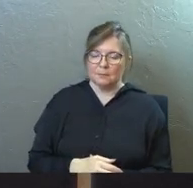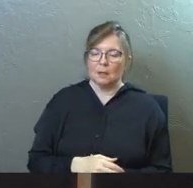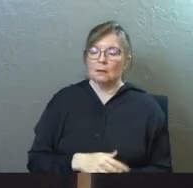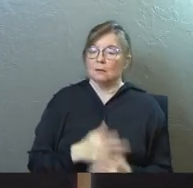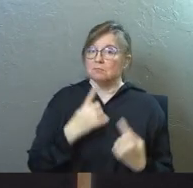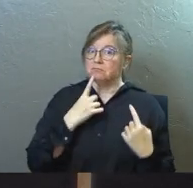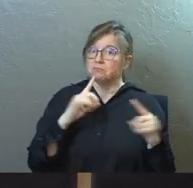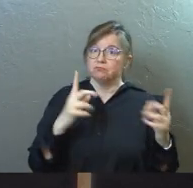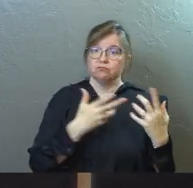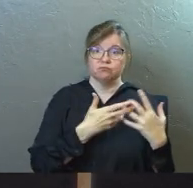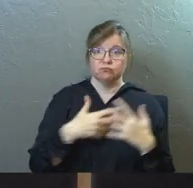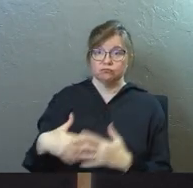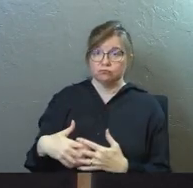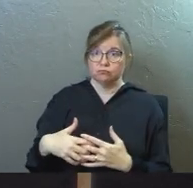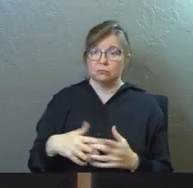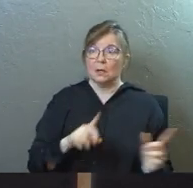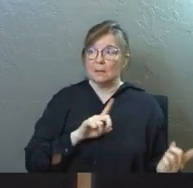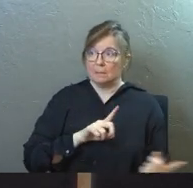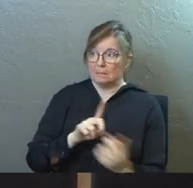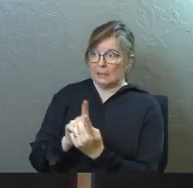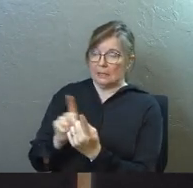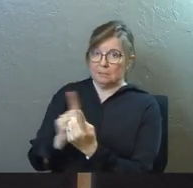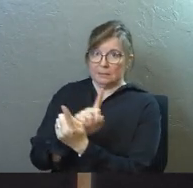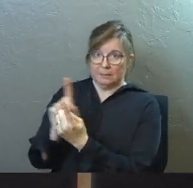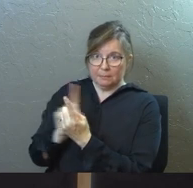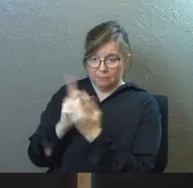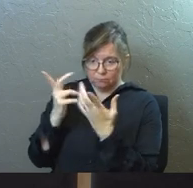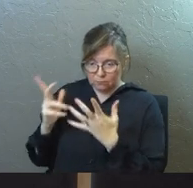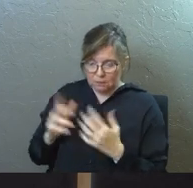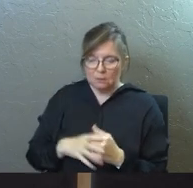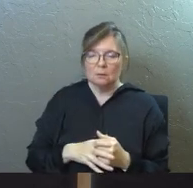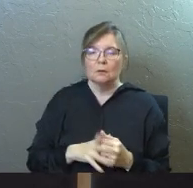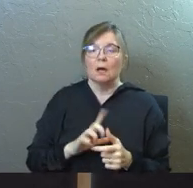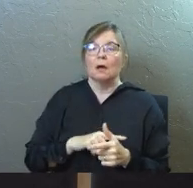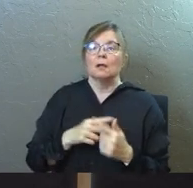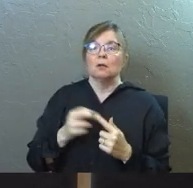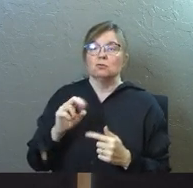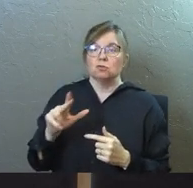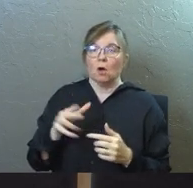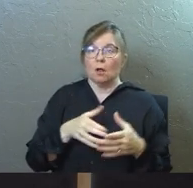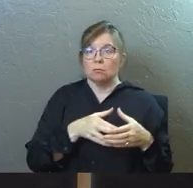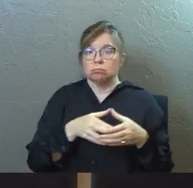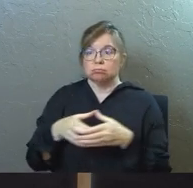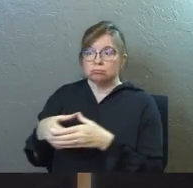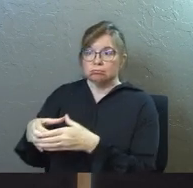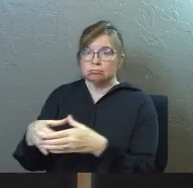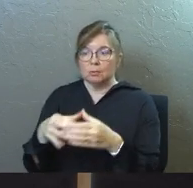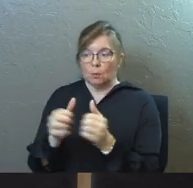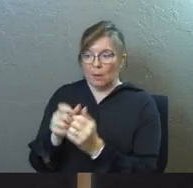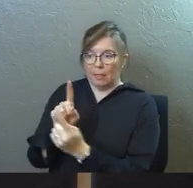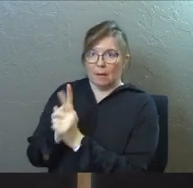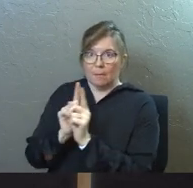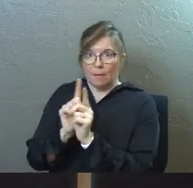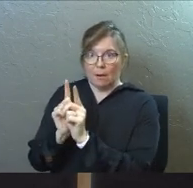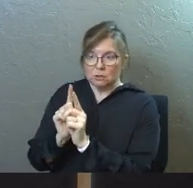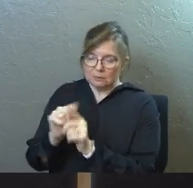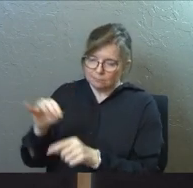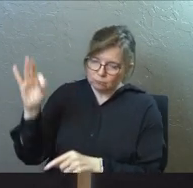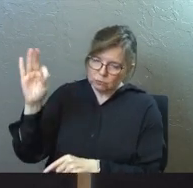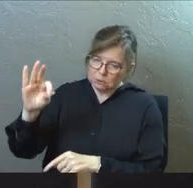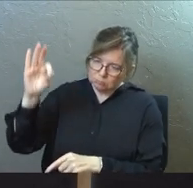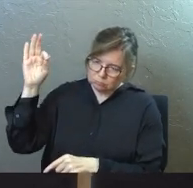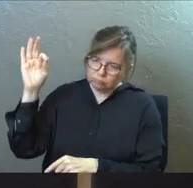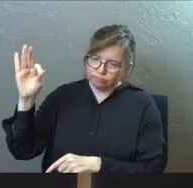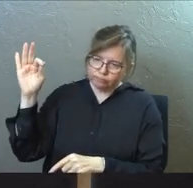all around Jerusalem with them, with the 12 apostles, preaching boldly in the name of the Lord, and he debated with some Greek